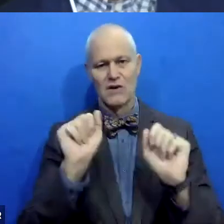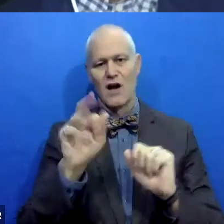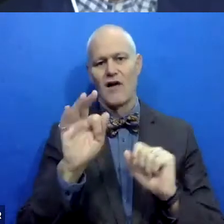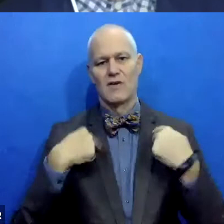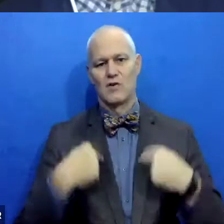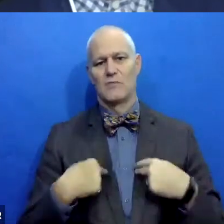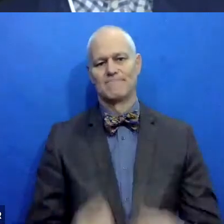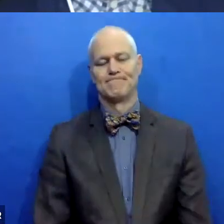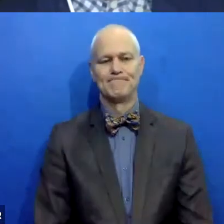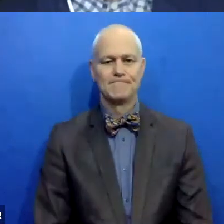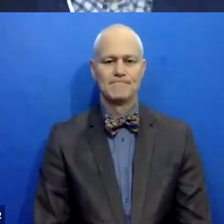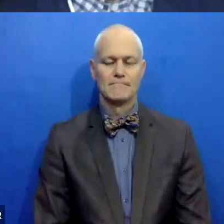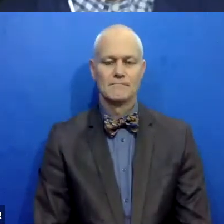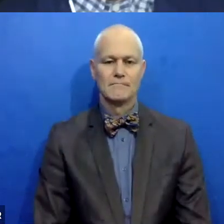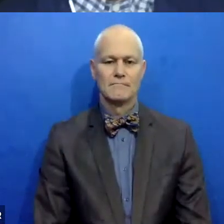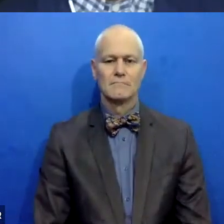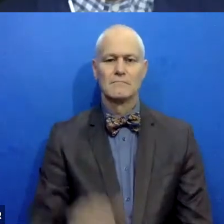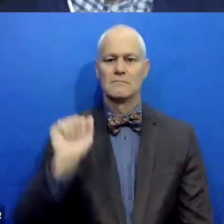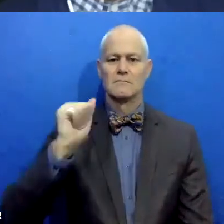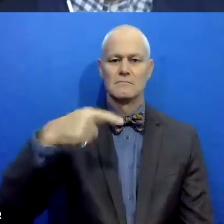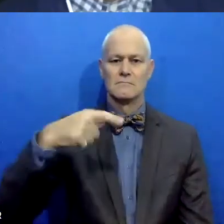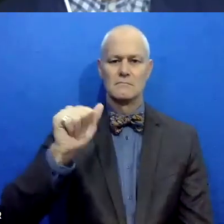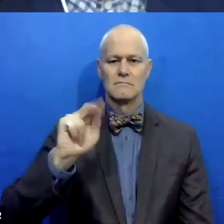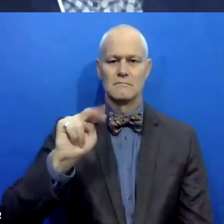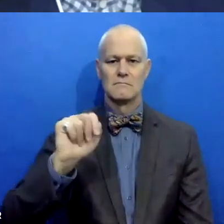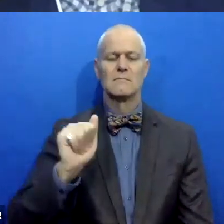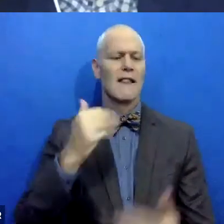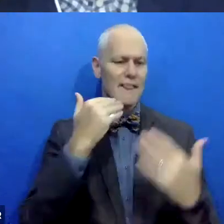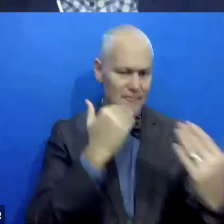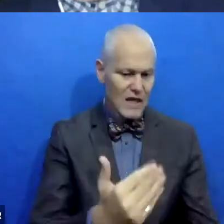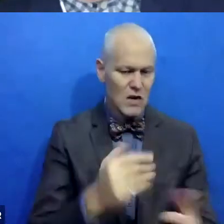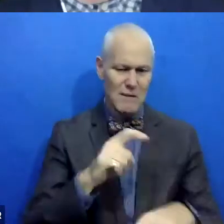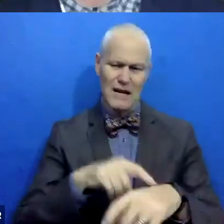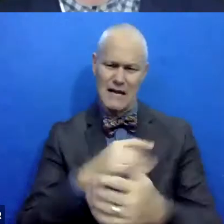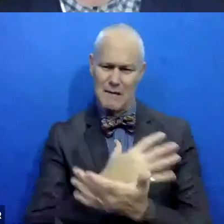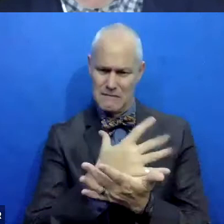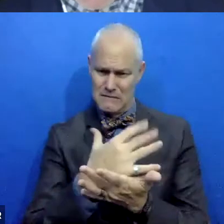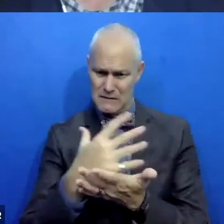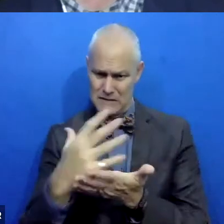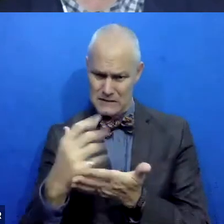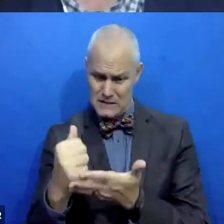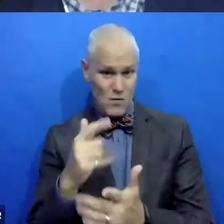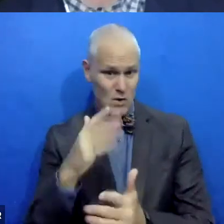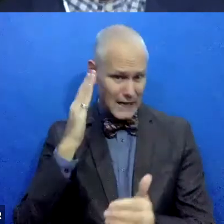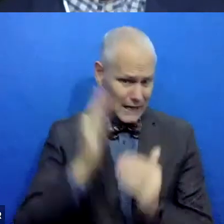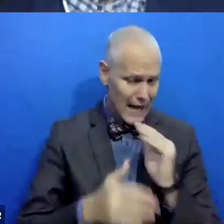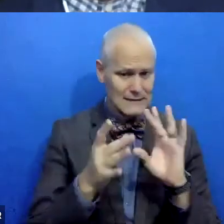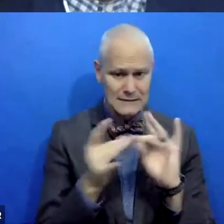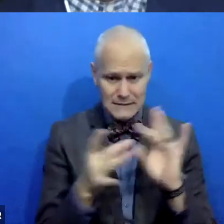Thank you. so we're at about time. So I do, if there's any, any closing remarks, either of you want to make, um,